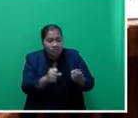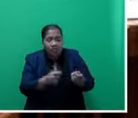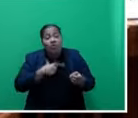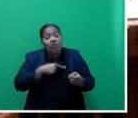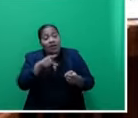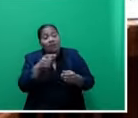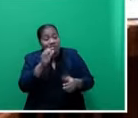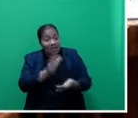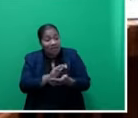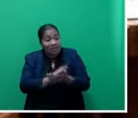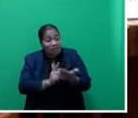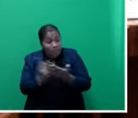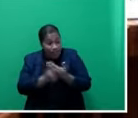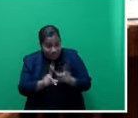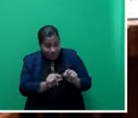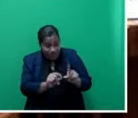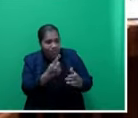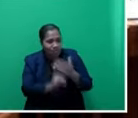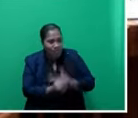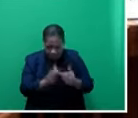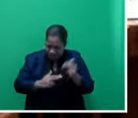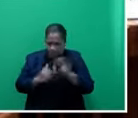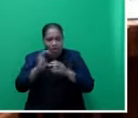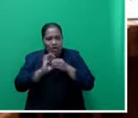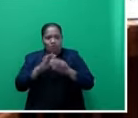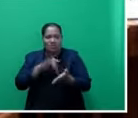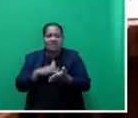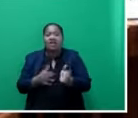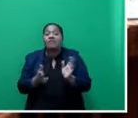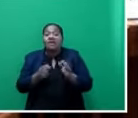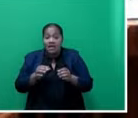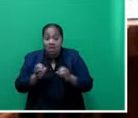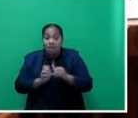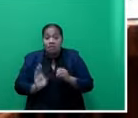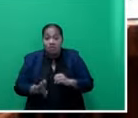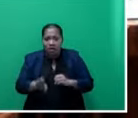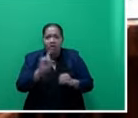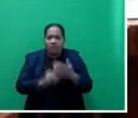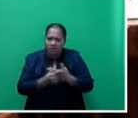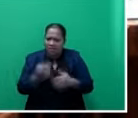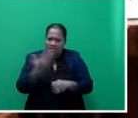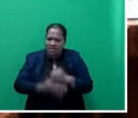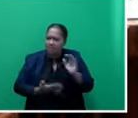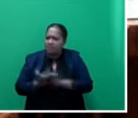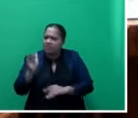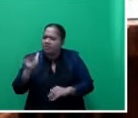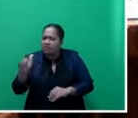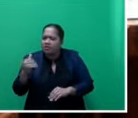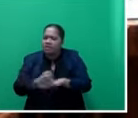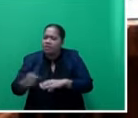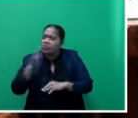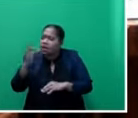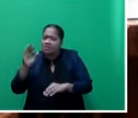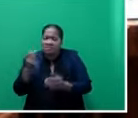they have managed to construct the new evacuation centre. No solo in Boa. They don't have to come back to government to ask for money. There are ways. We